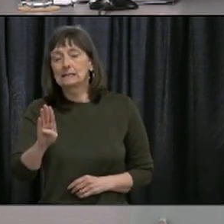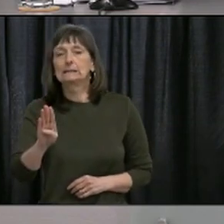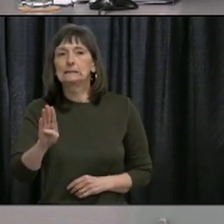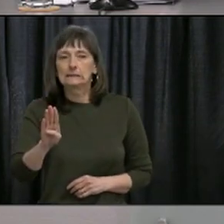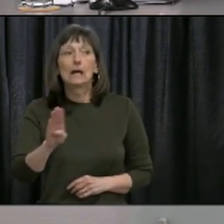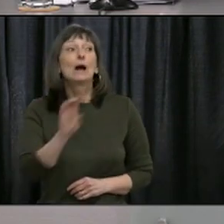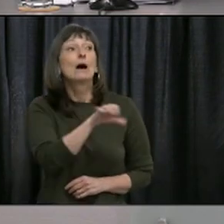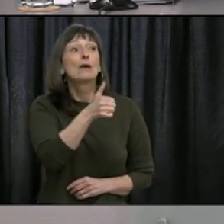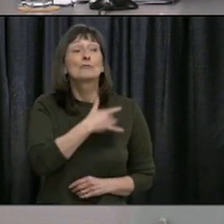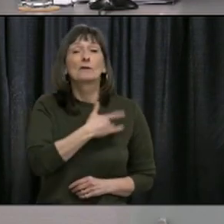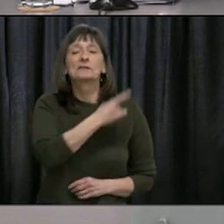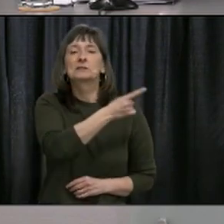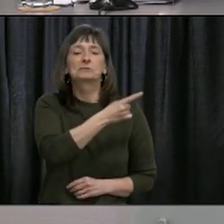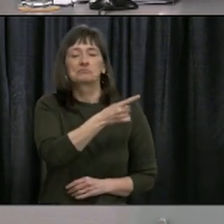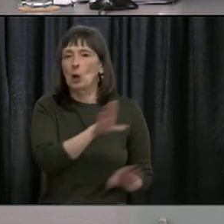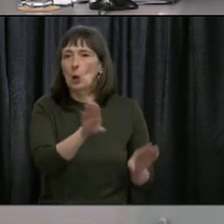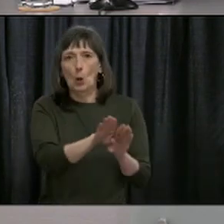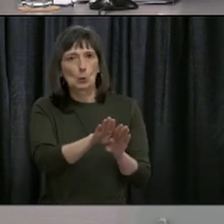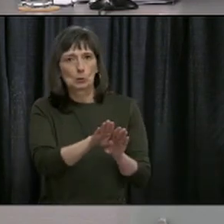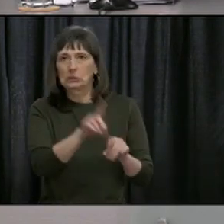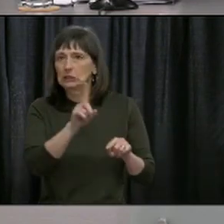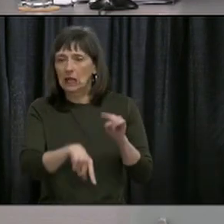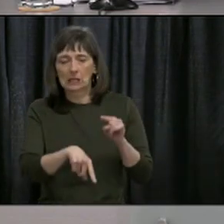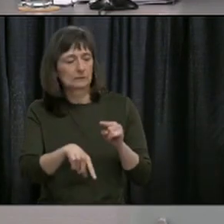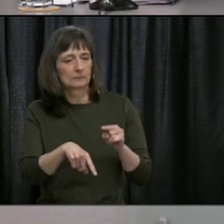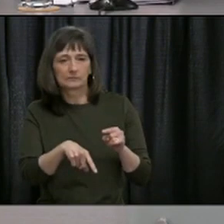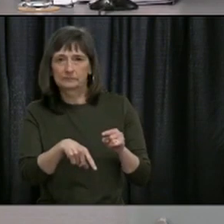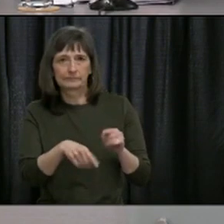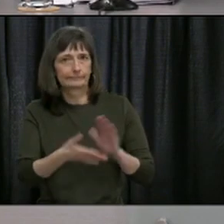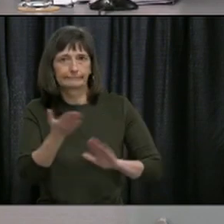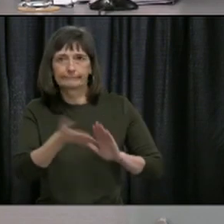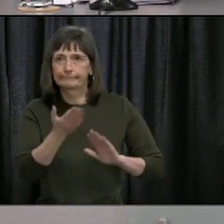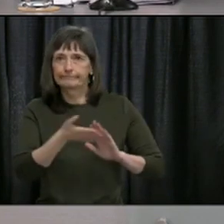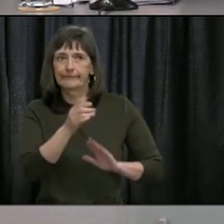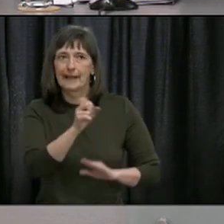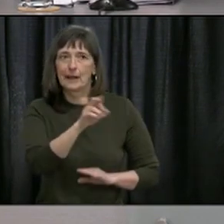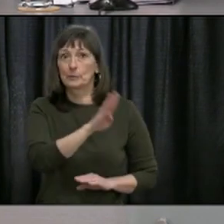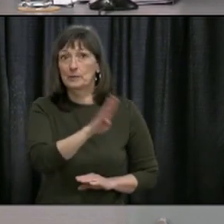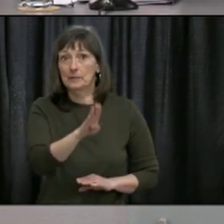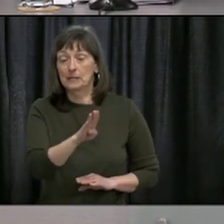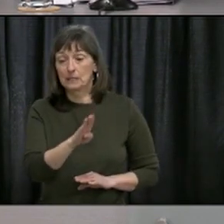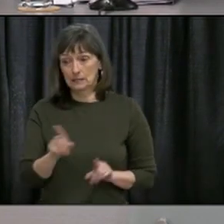operations or Airbnbs from operating during the pandemic. Is that the case here as well?